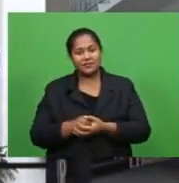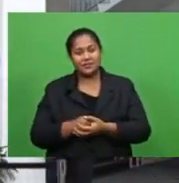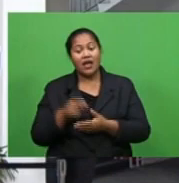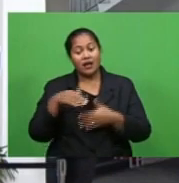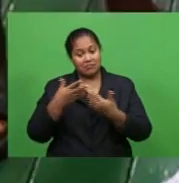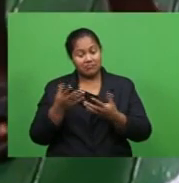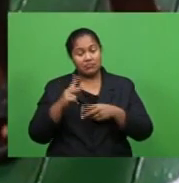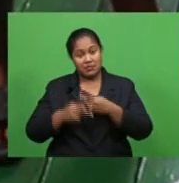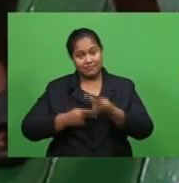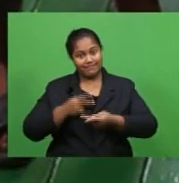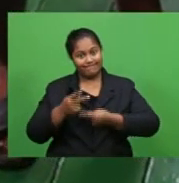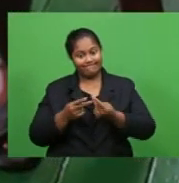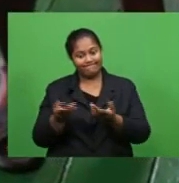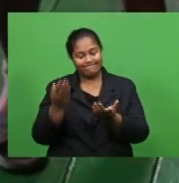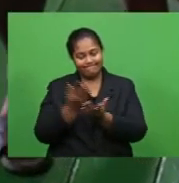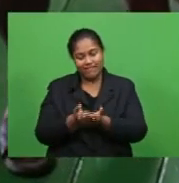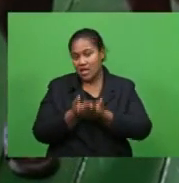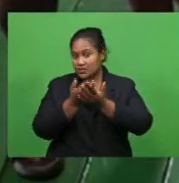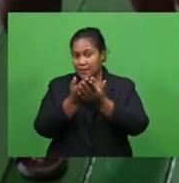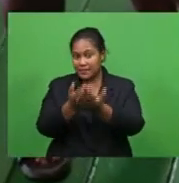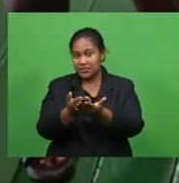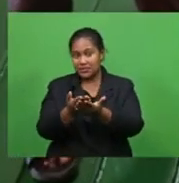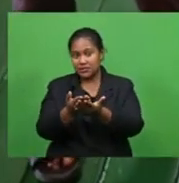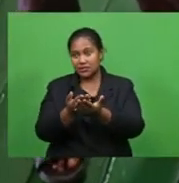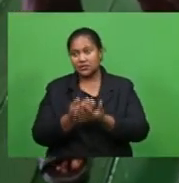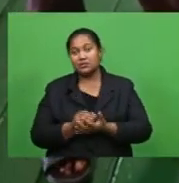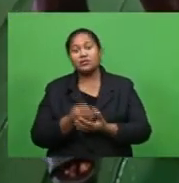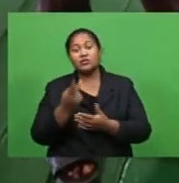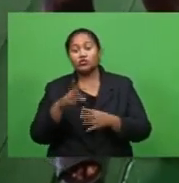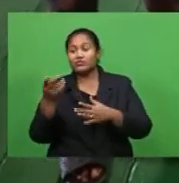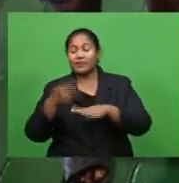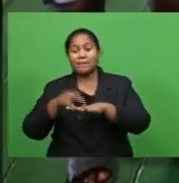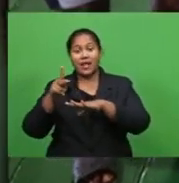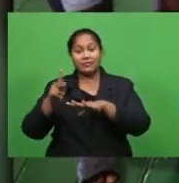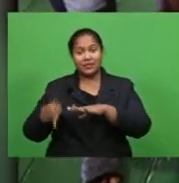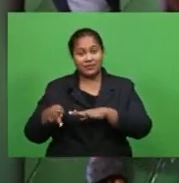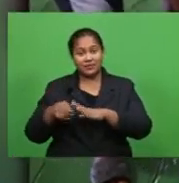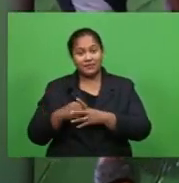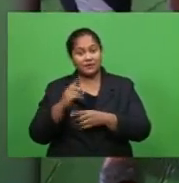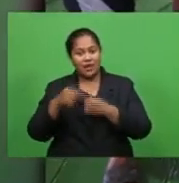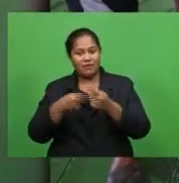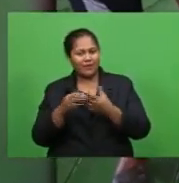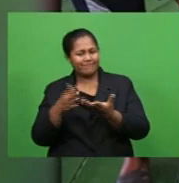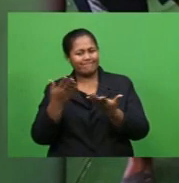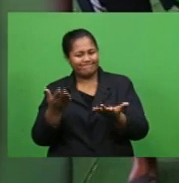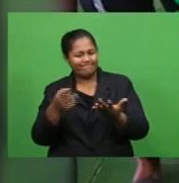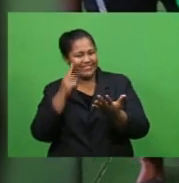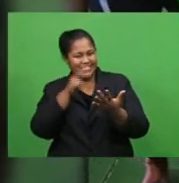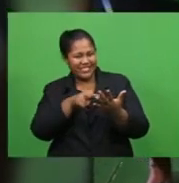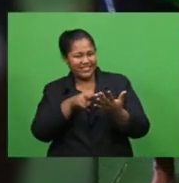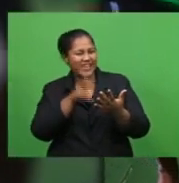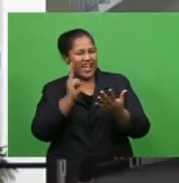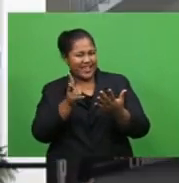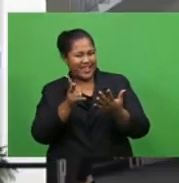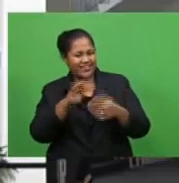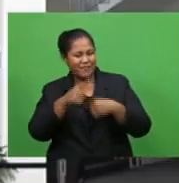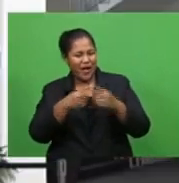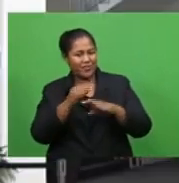process of submitting submission to Cabinet for reconsideration on the ban but that